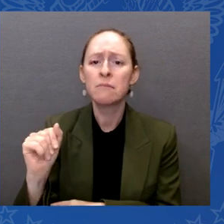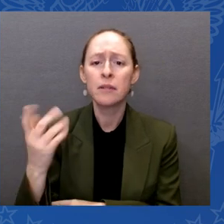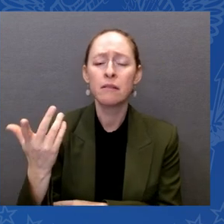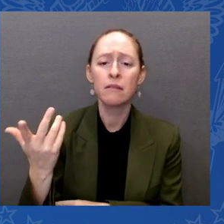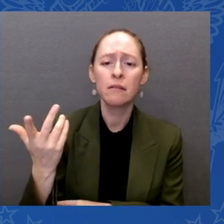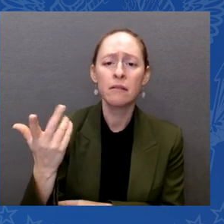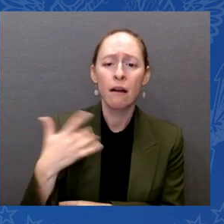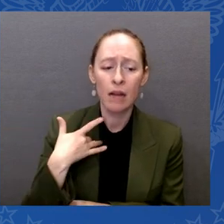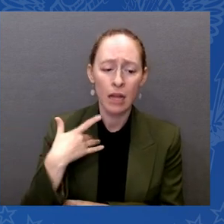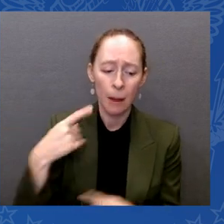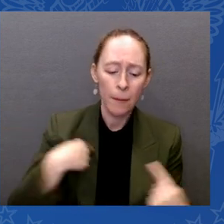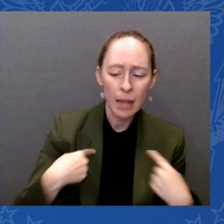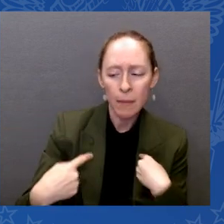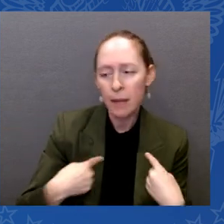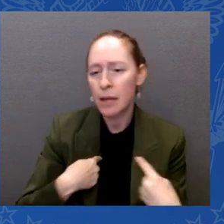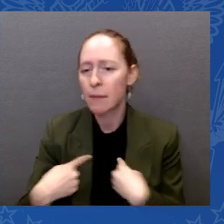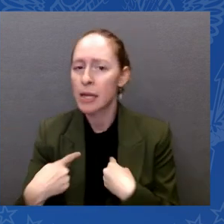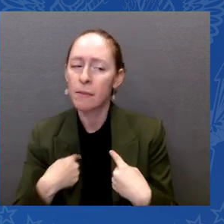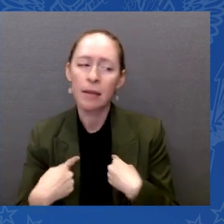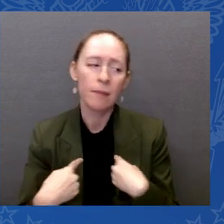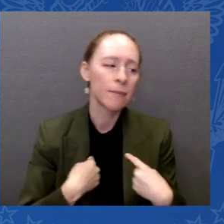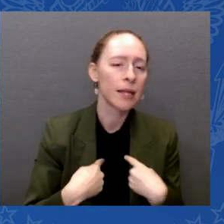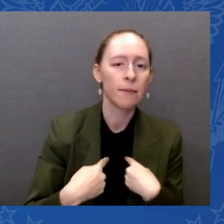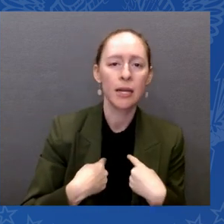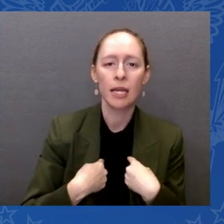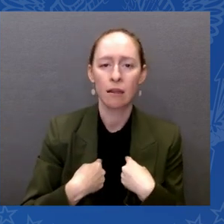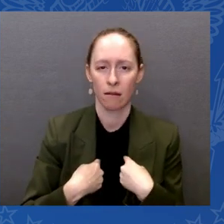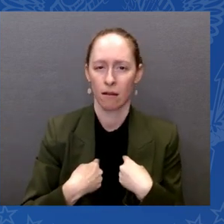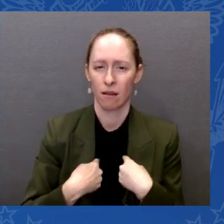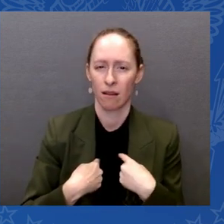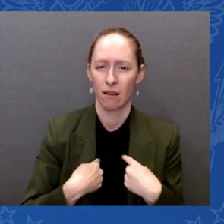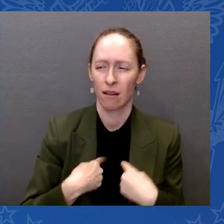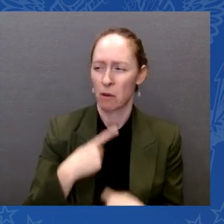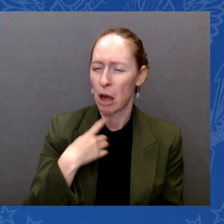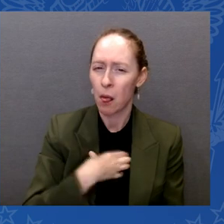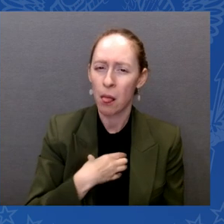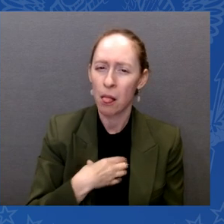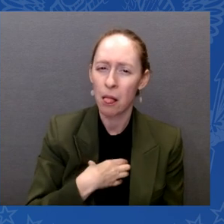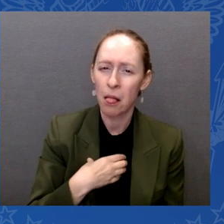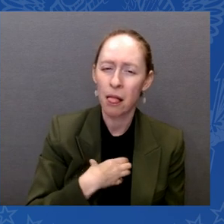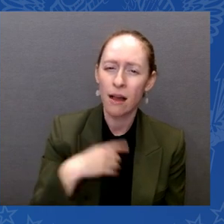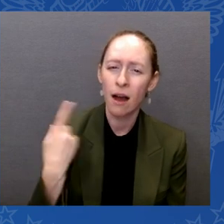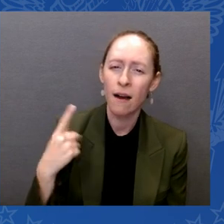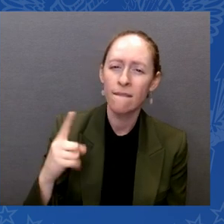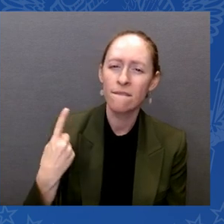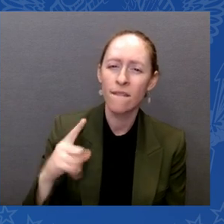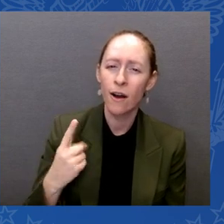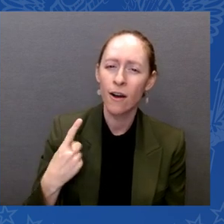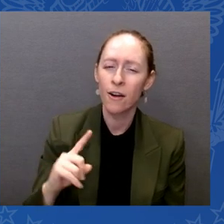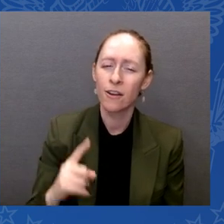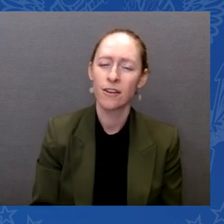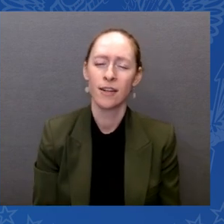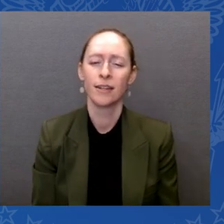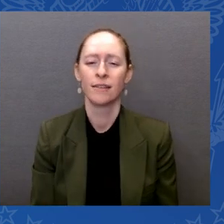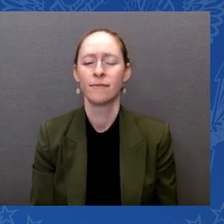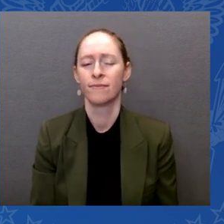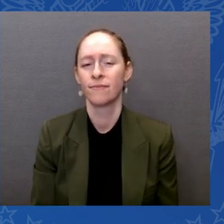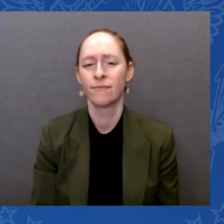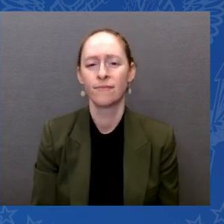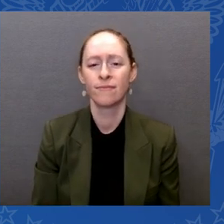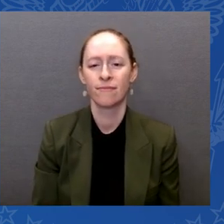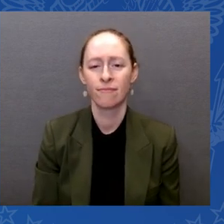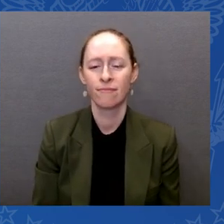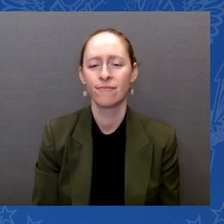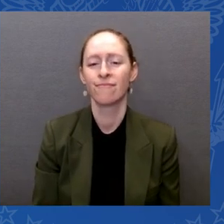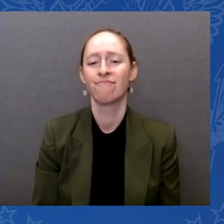know, I enjoy Jill welcoming all of you, I echo her welcome, and